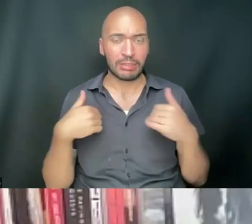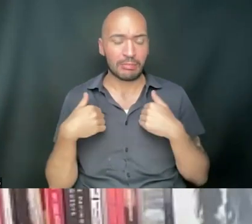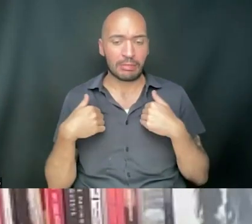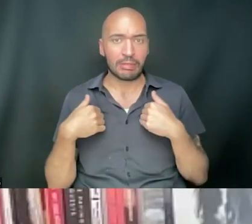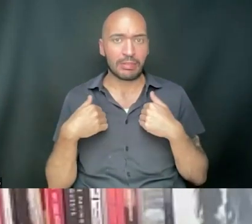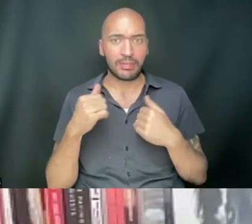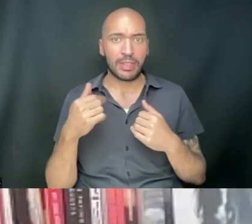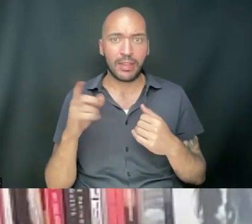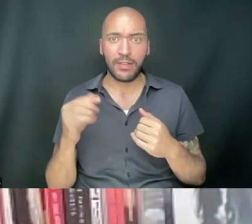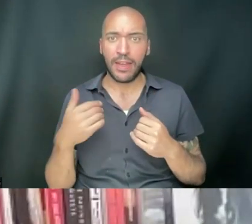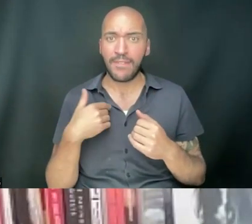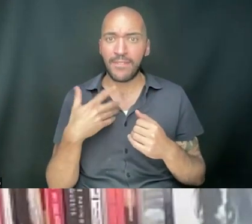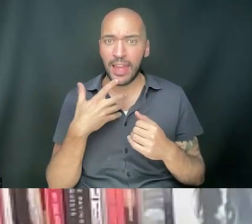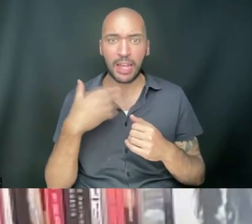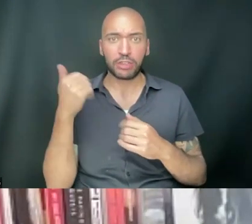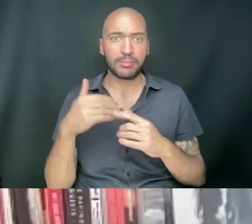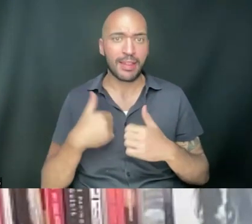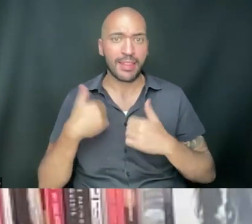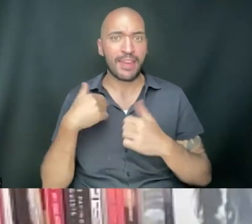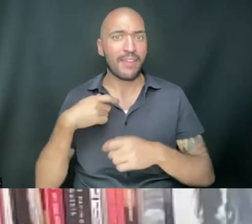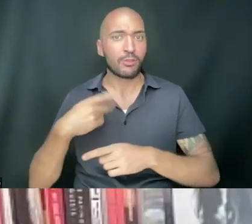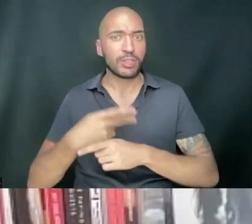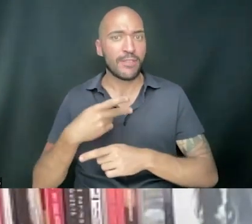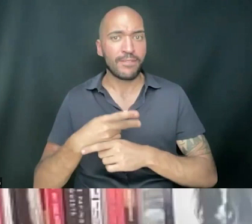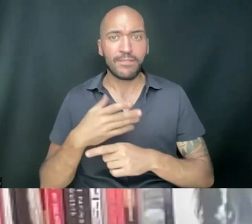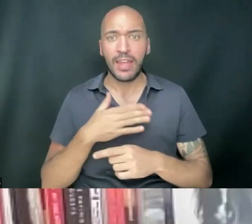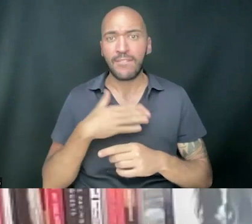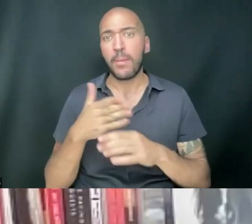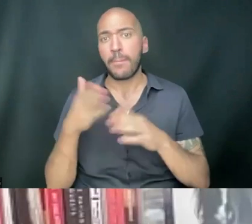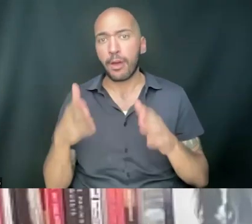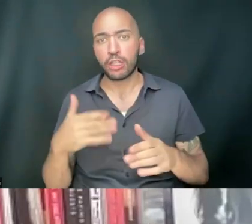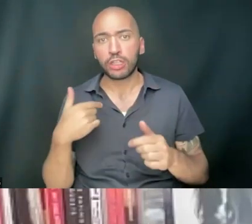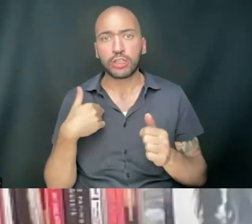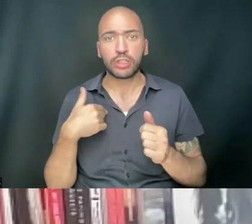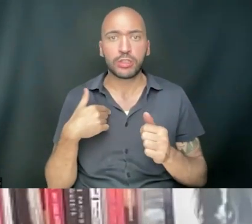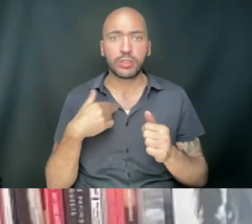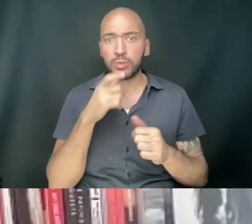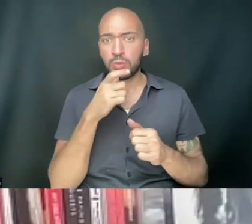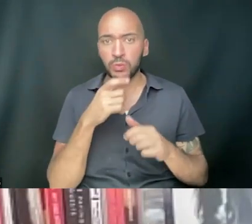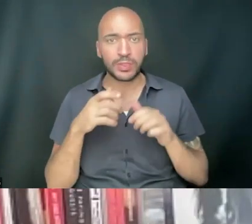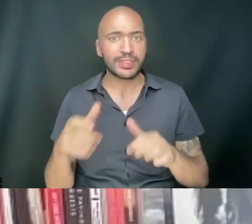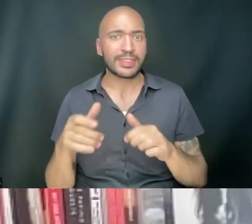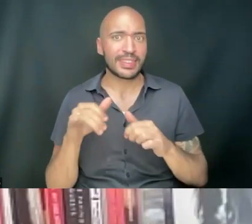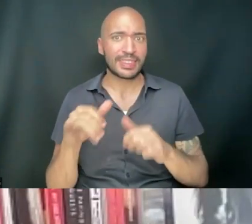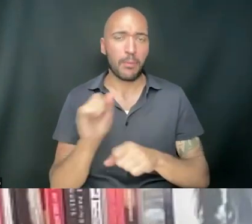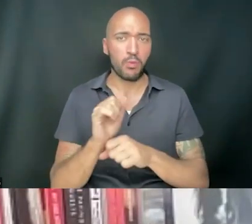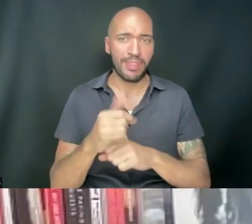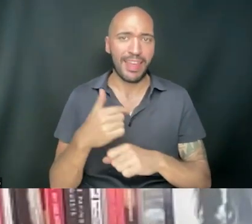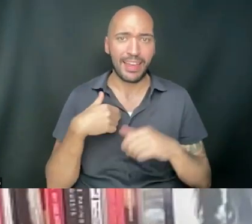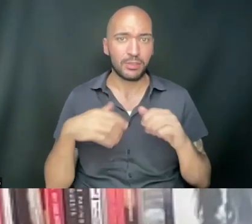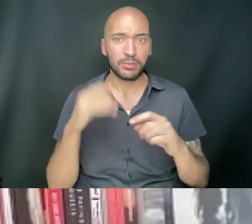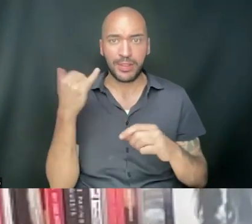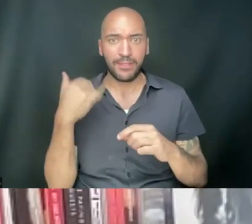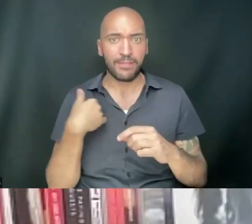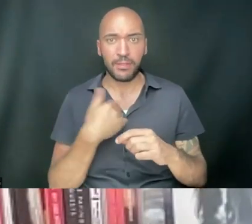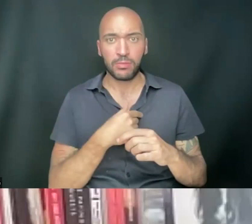I do have elders in my life that I have to take care of. I have a partner who does the same gig that I do, but if we do